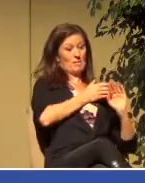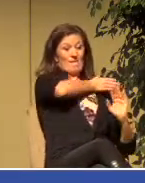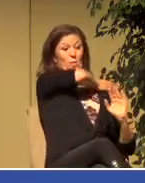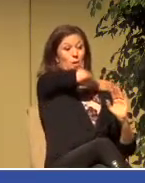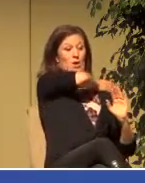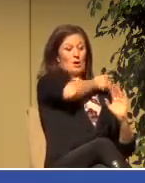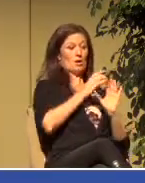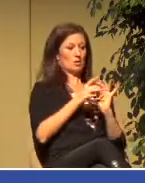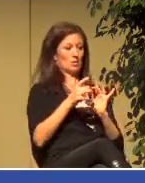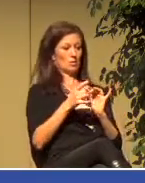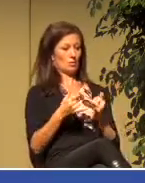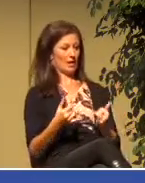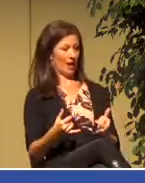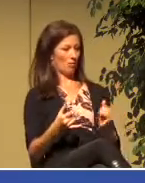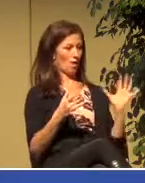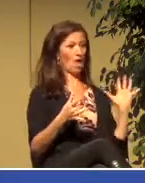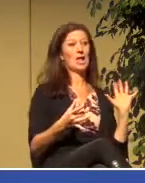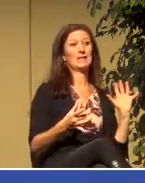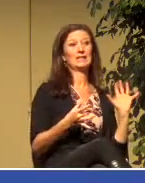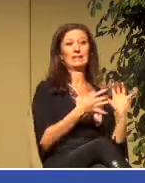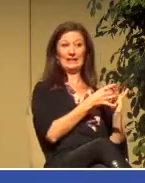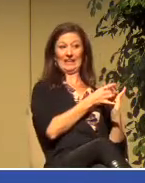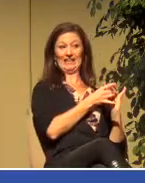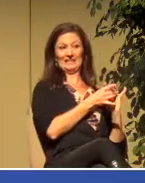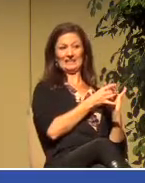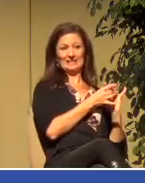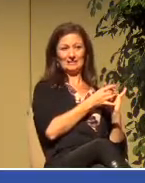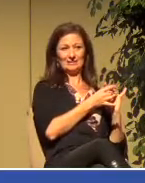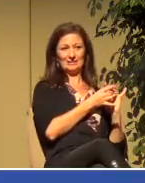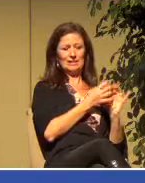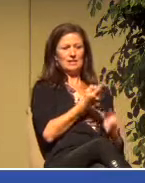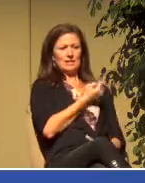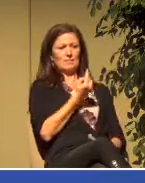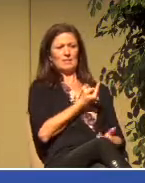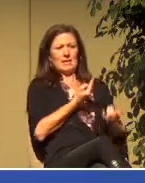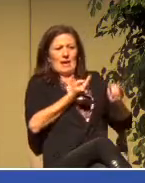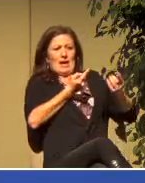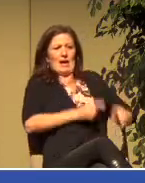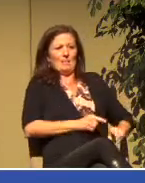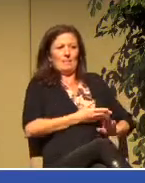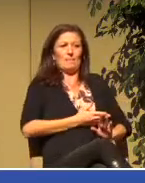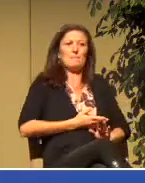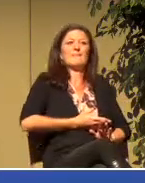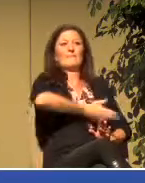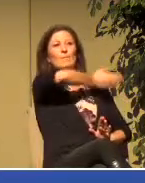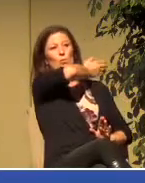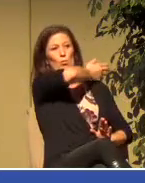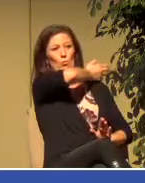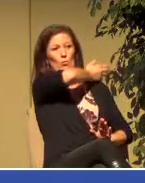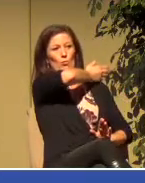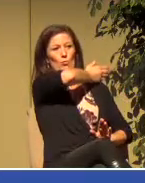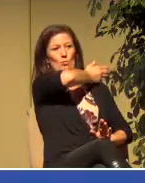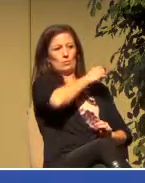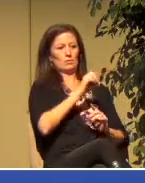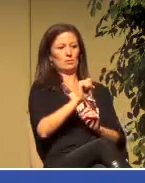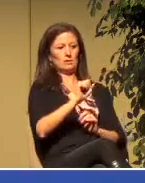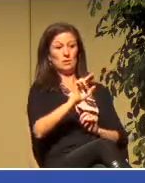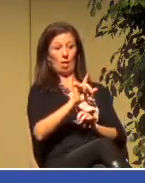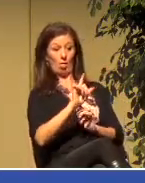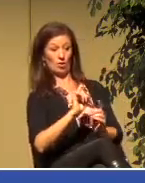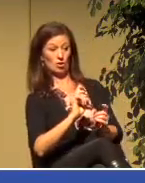There was something else happening before this dramatic story of Saul's conversion.